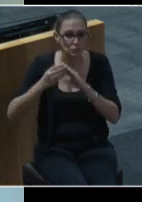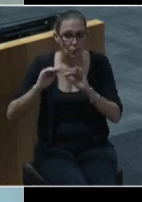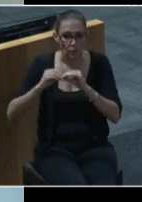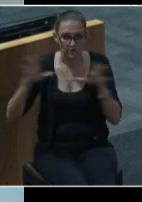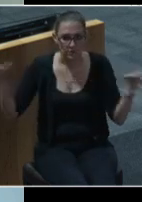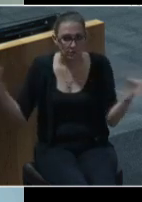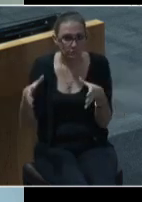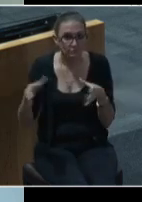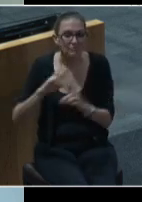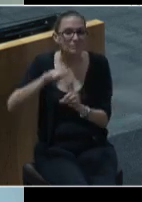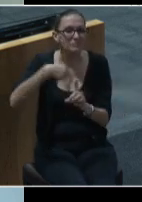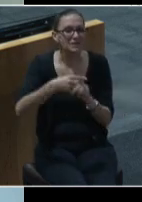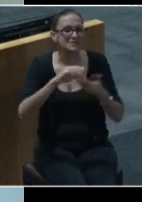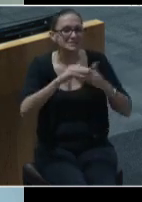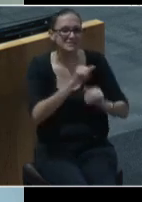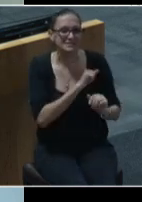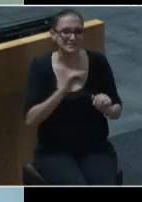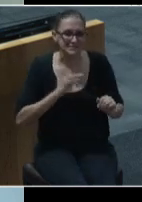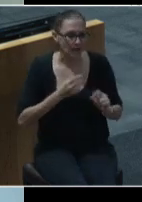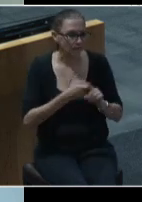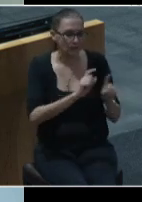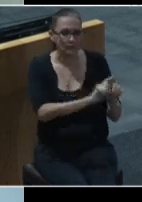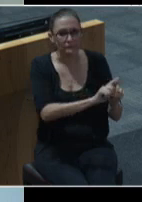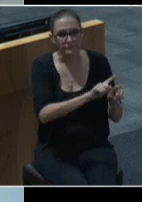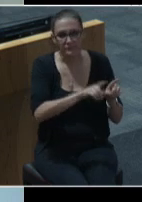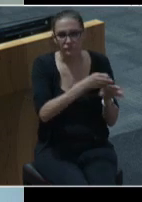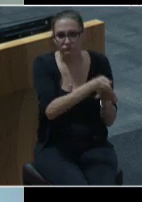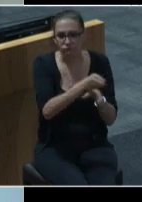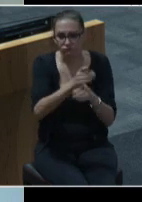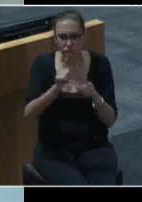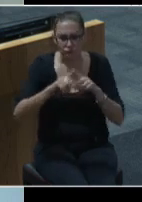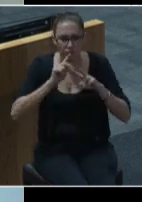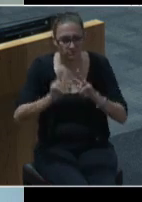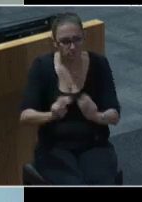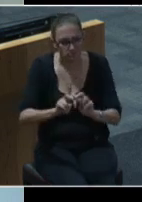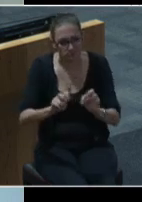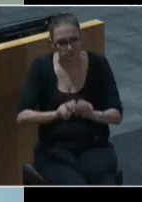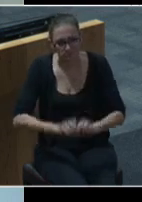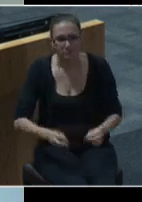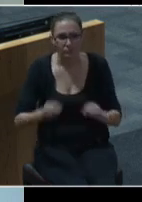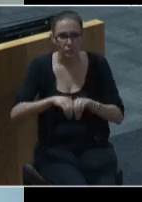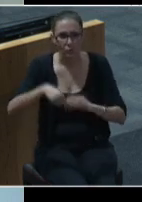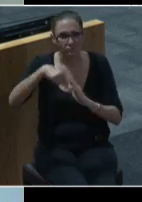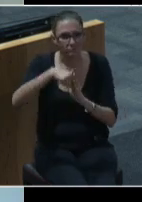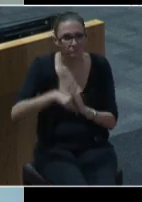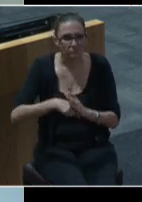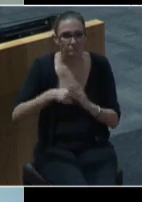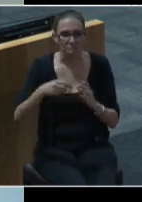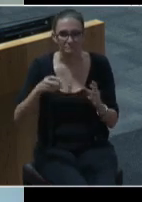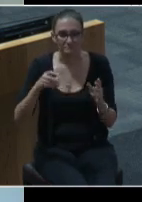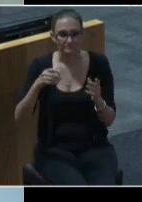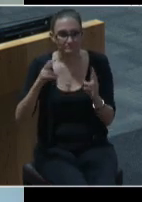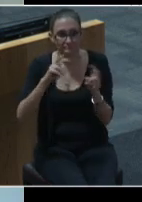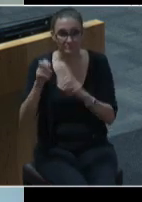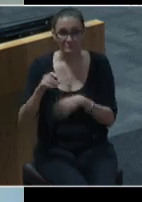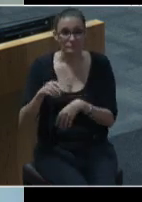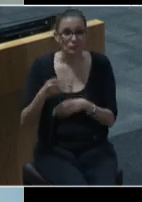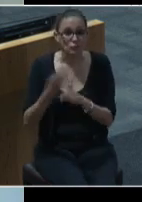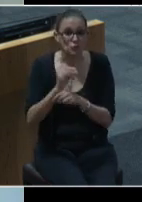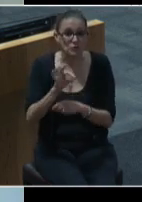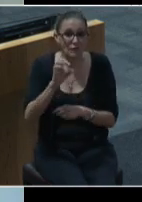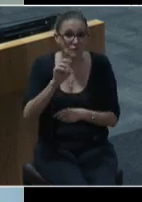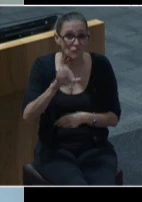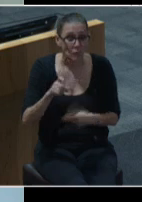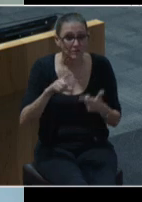as well as City staff from a variety of disciplines to dig deeper into specific topics such as use of force, de-escalation,